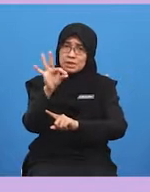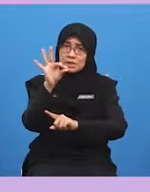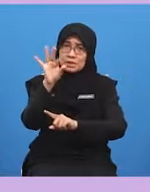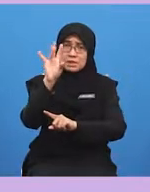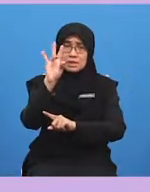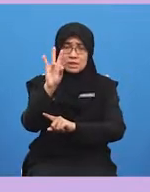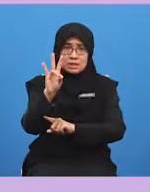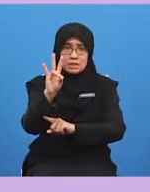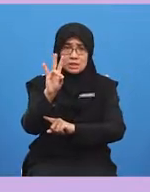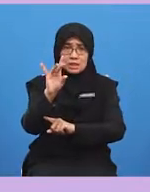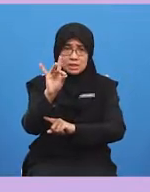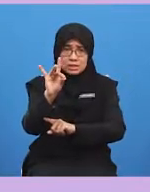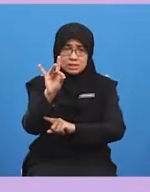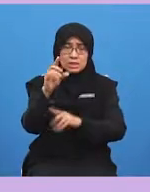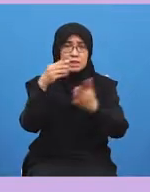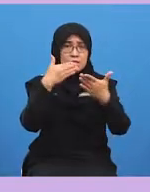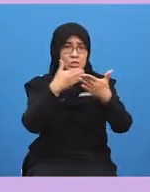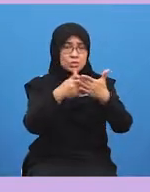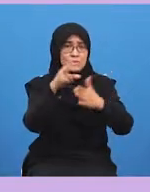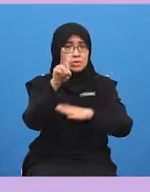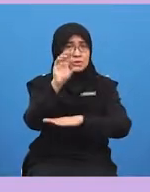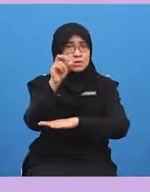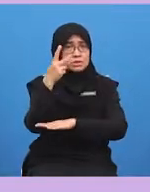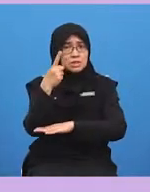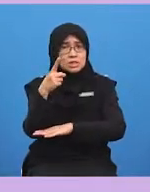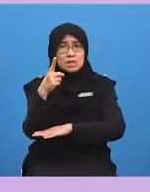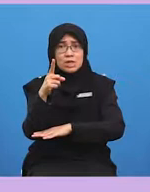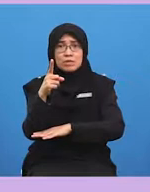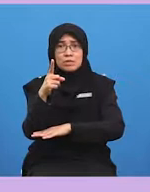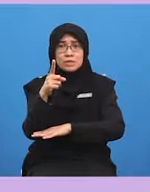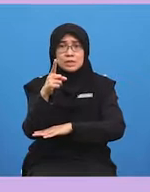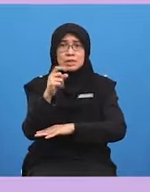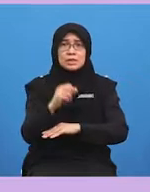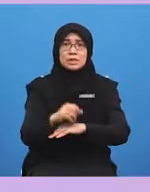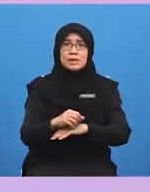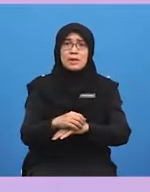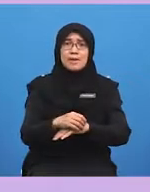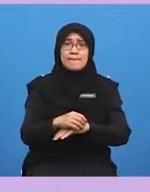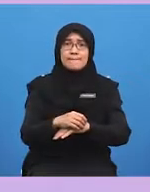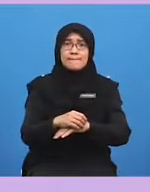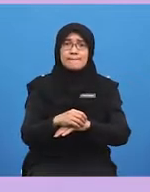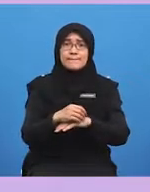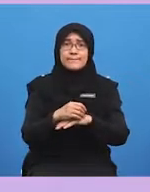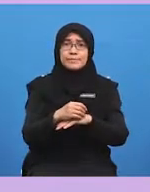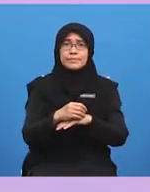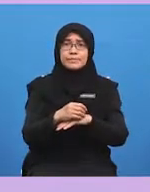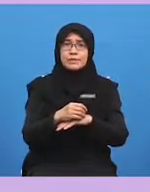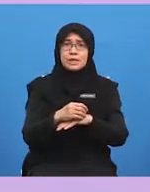wispa player of the year from 2005 until